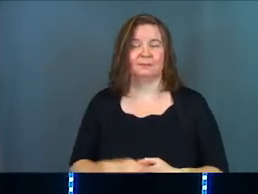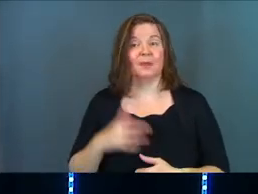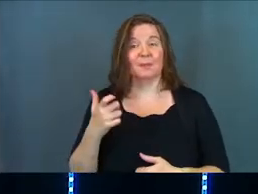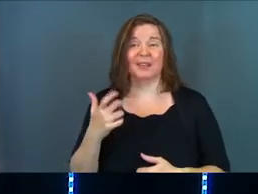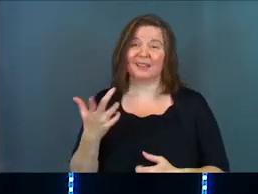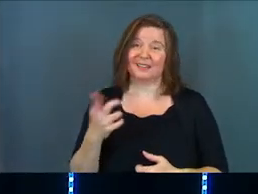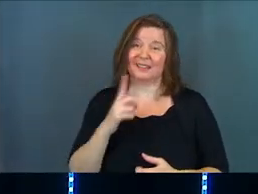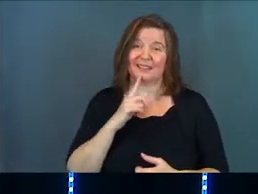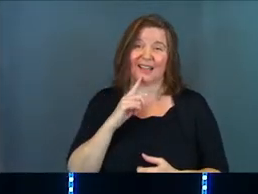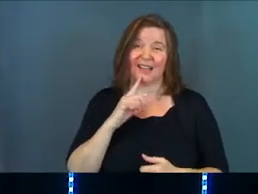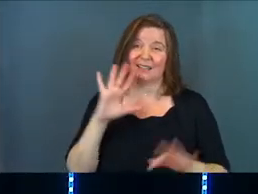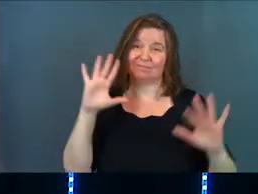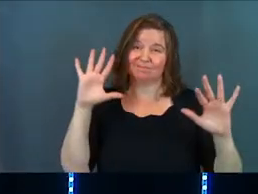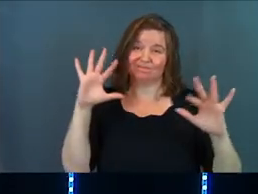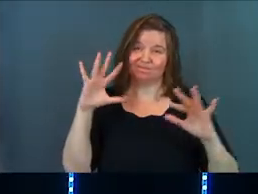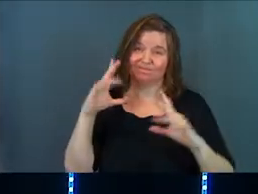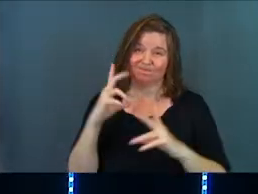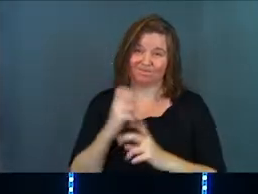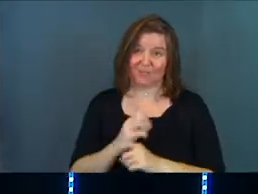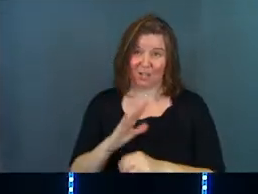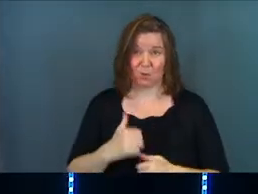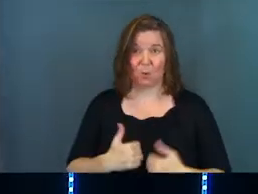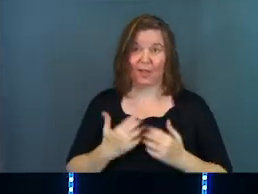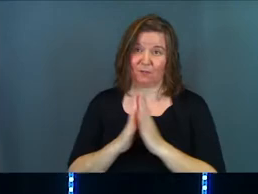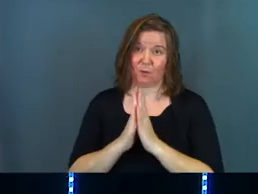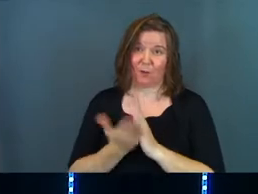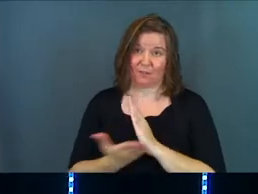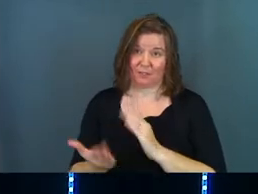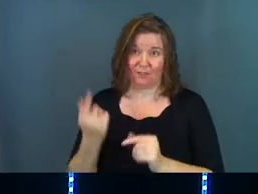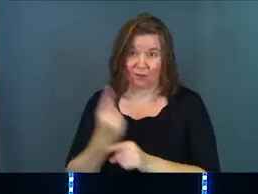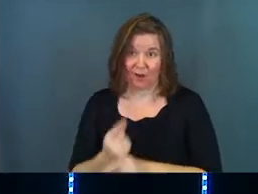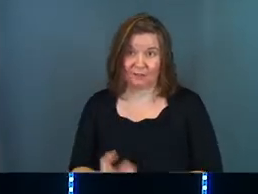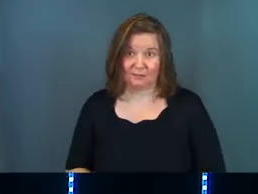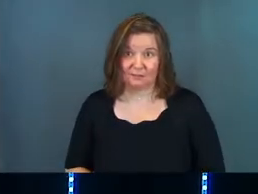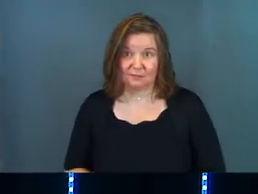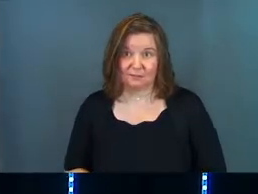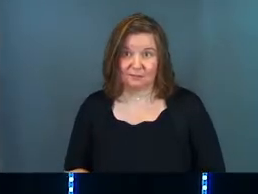Because let's boil this all down. In your life, you pray for stuff. Do you not?